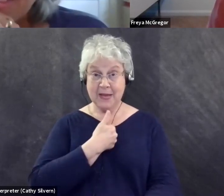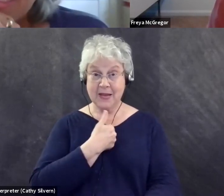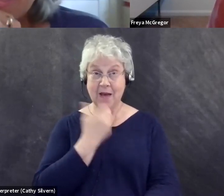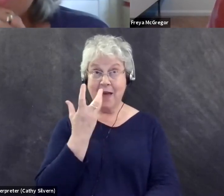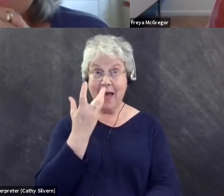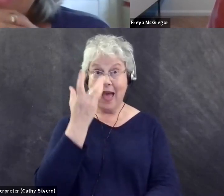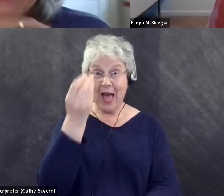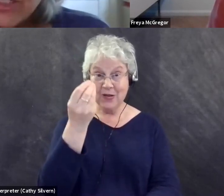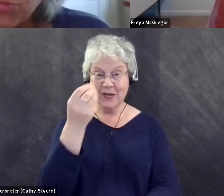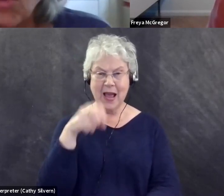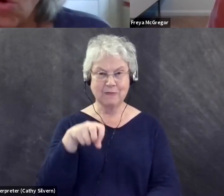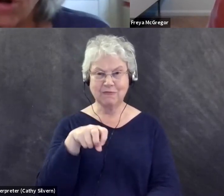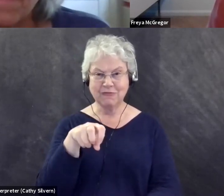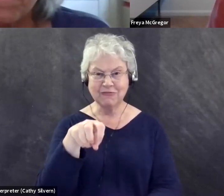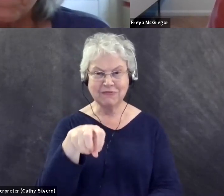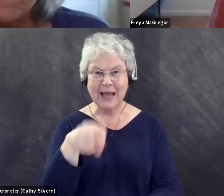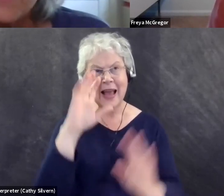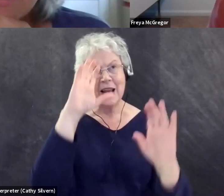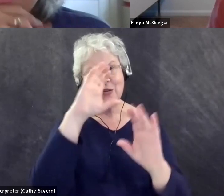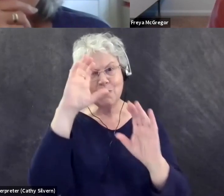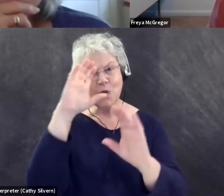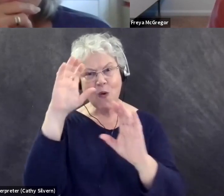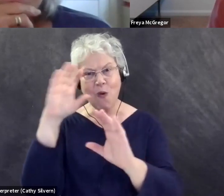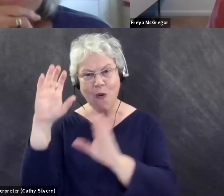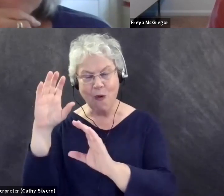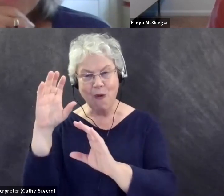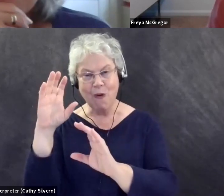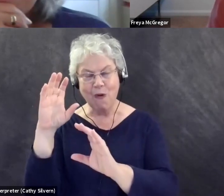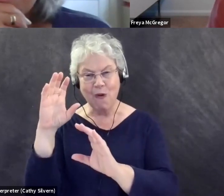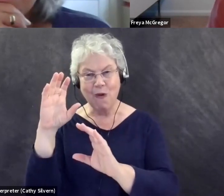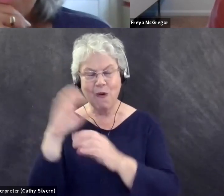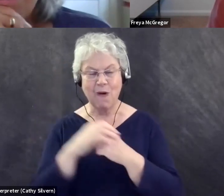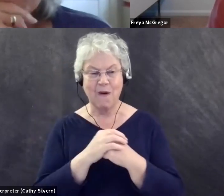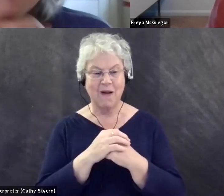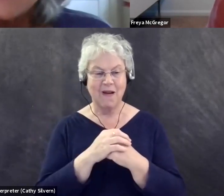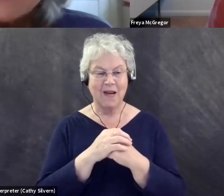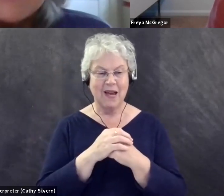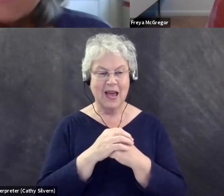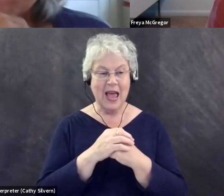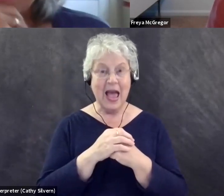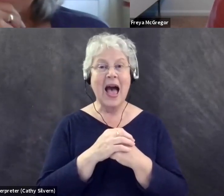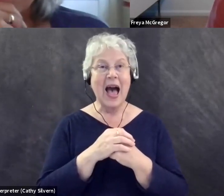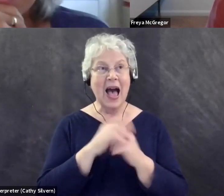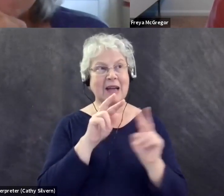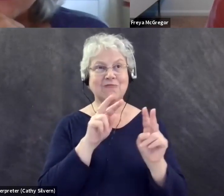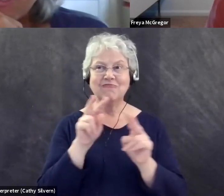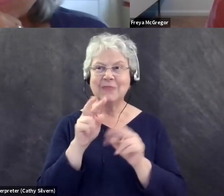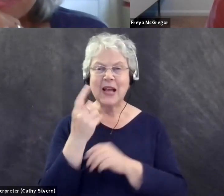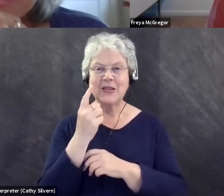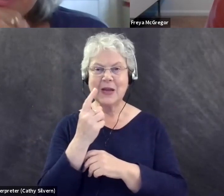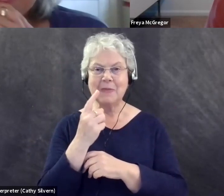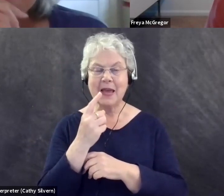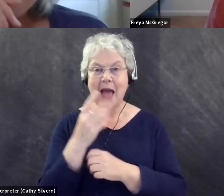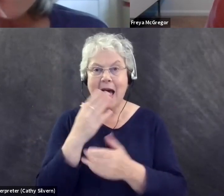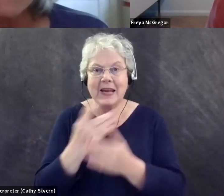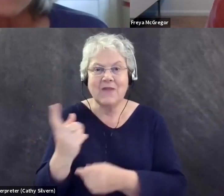and explore, then I'm going to see something that I never thought